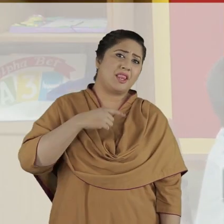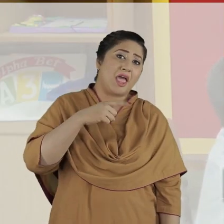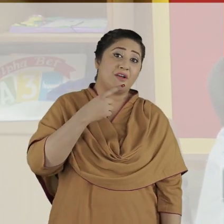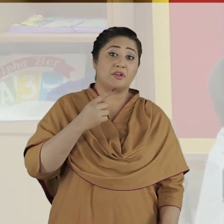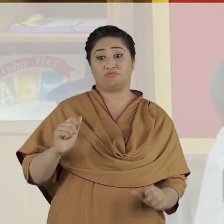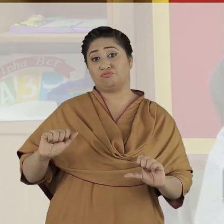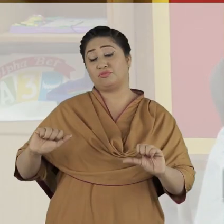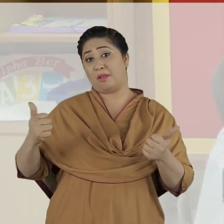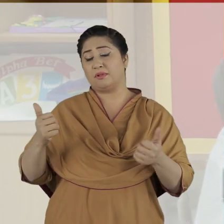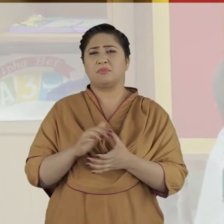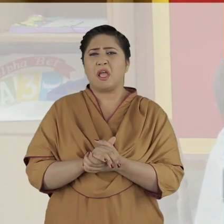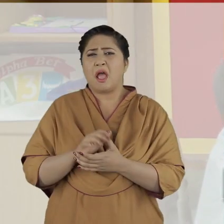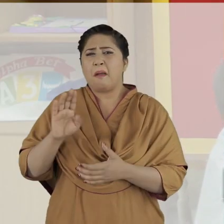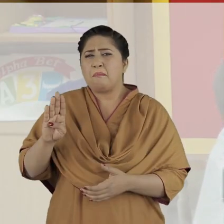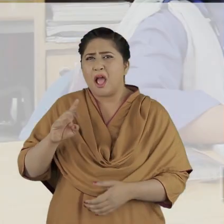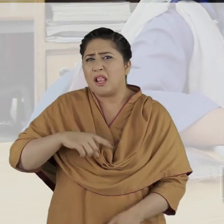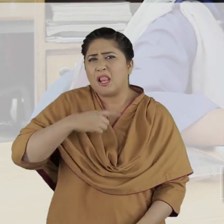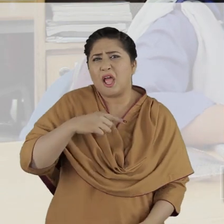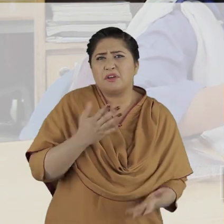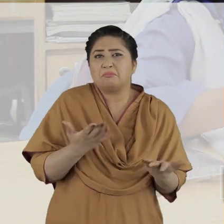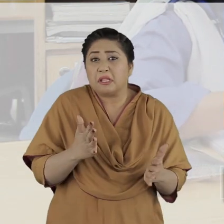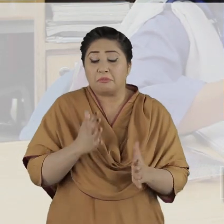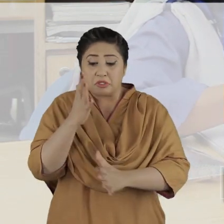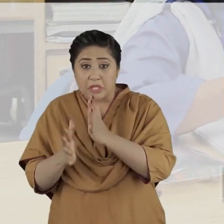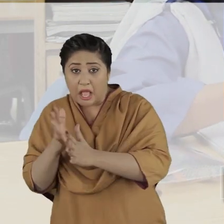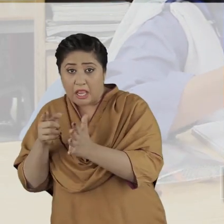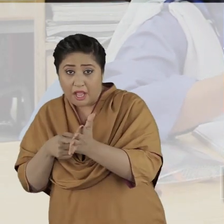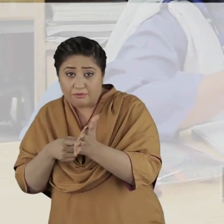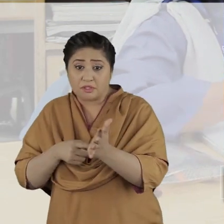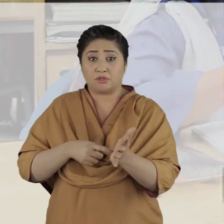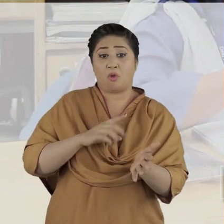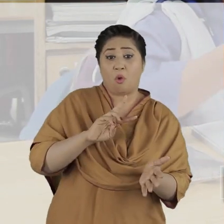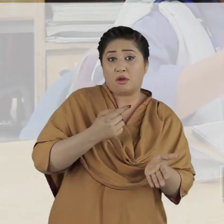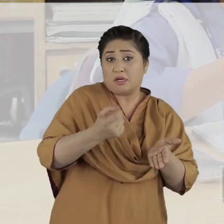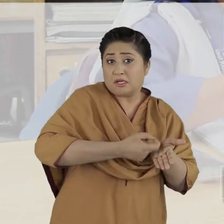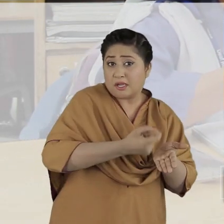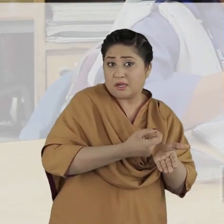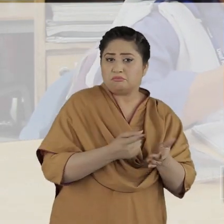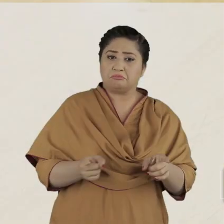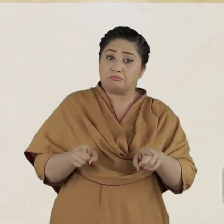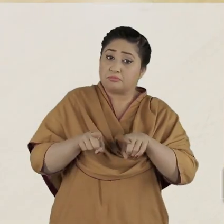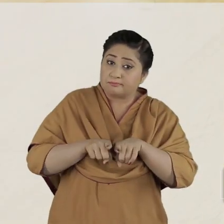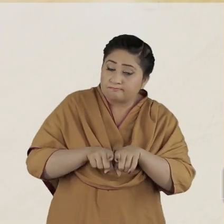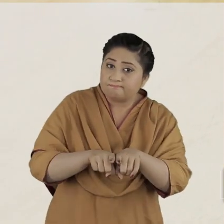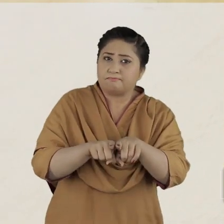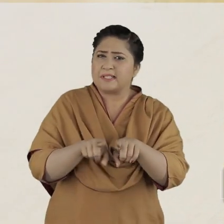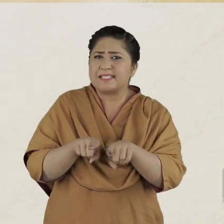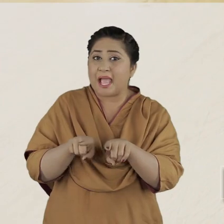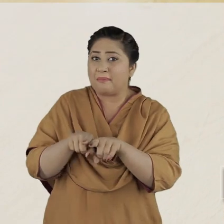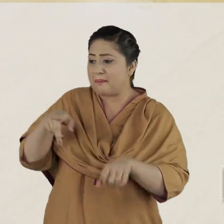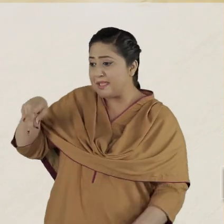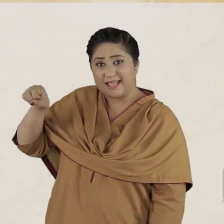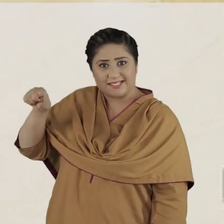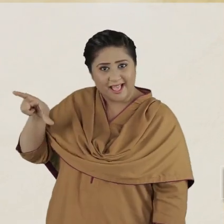are most likely to succeed. Bilingual means teaching both sign language and the written